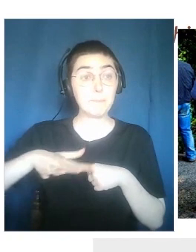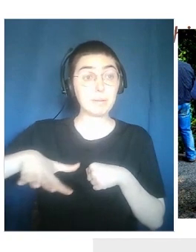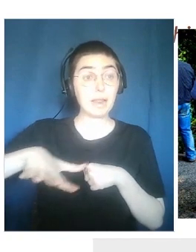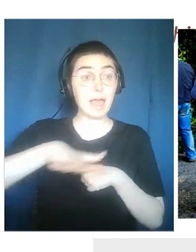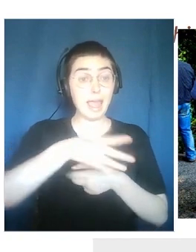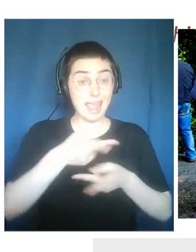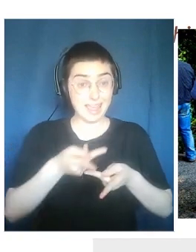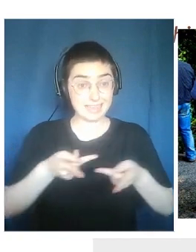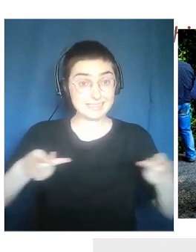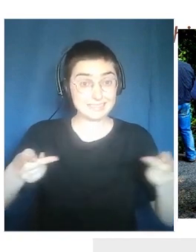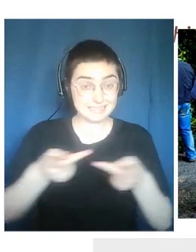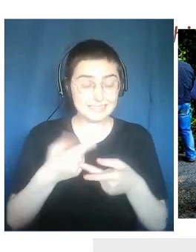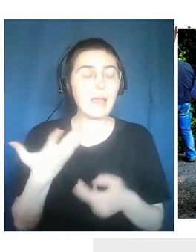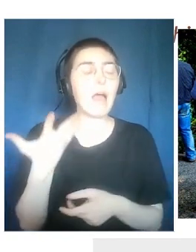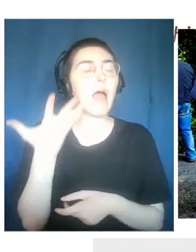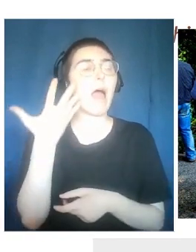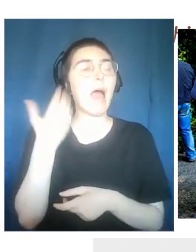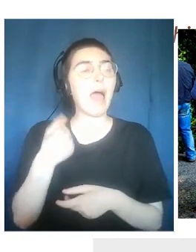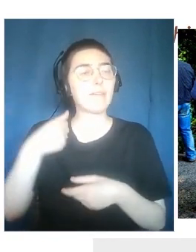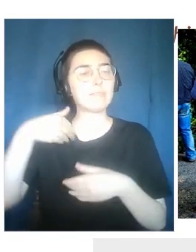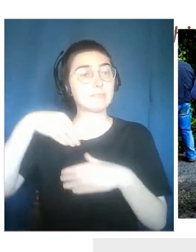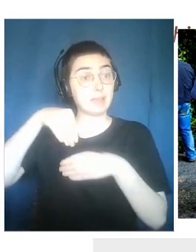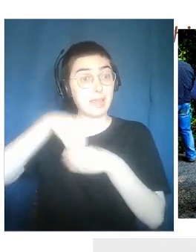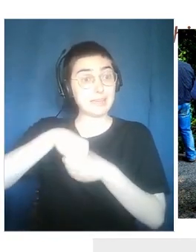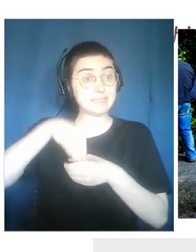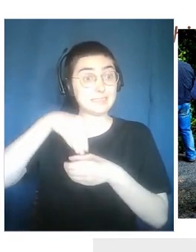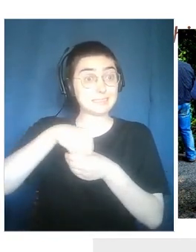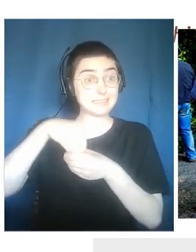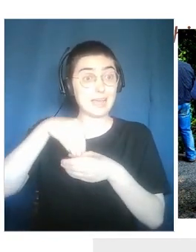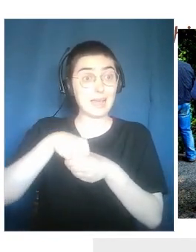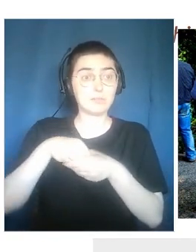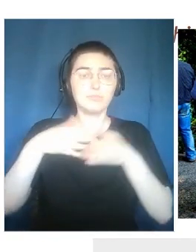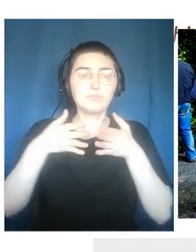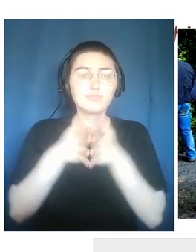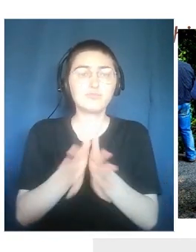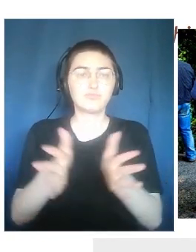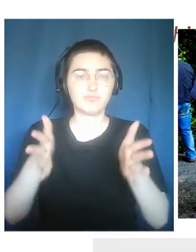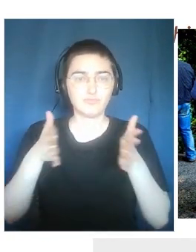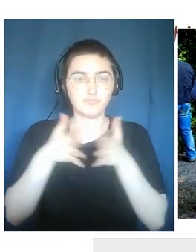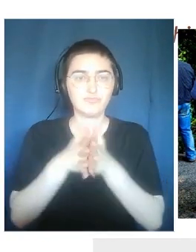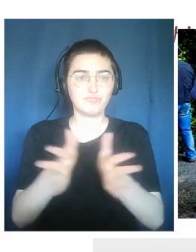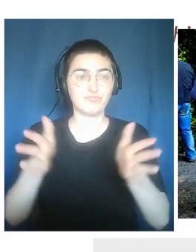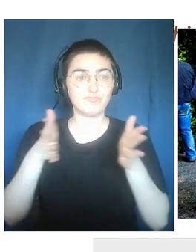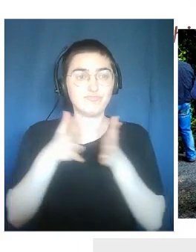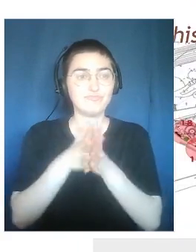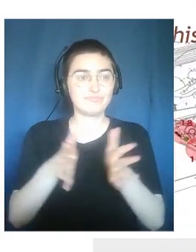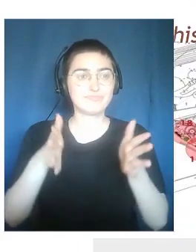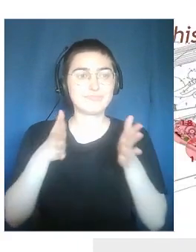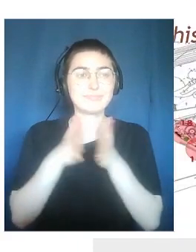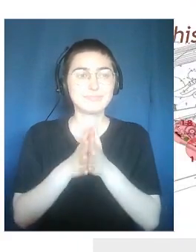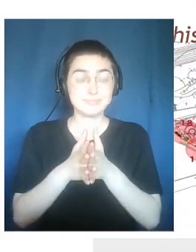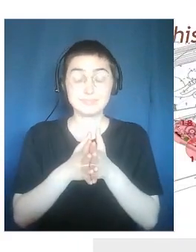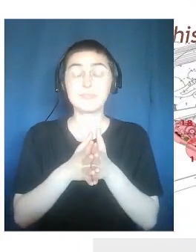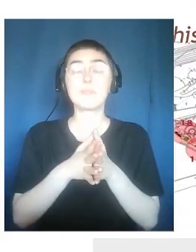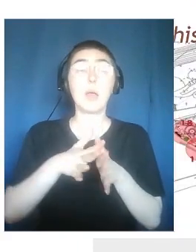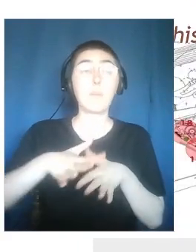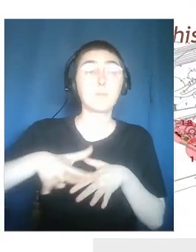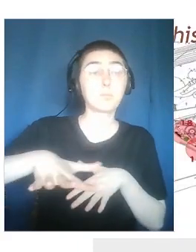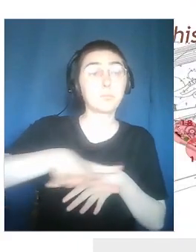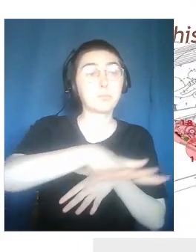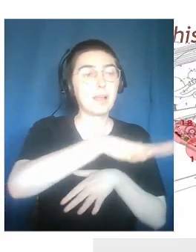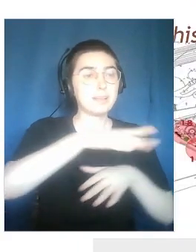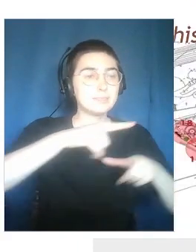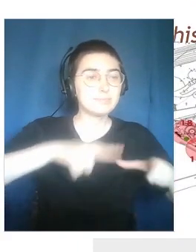hidden tale of each place. So theatre, if compared to historical park